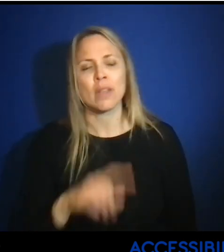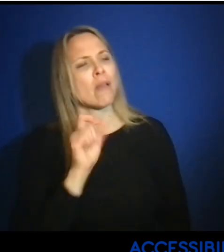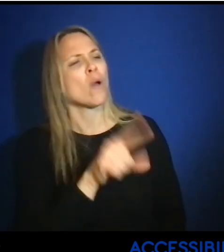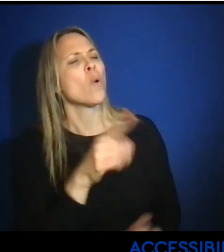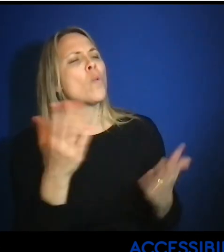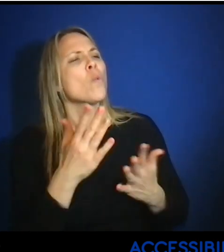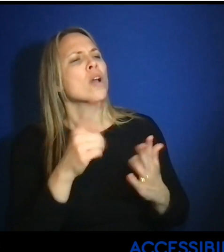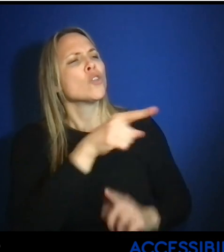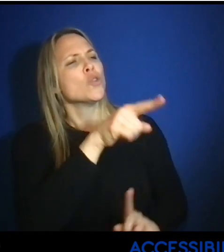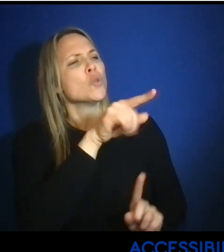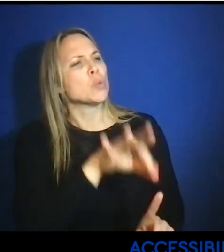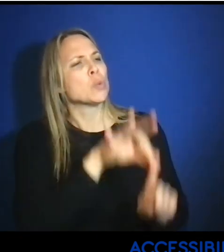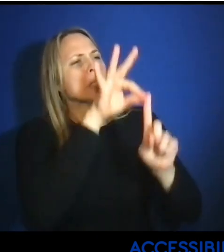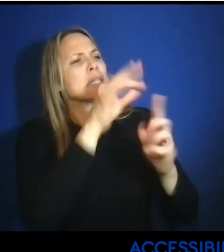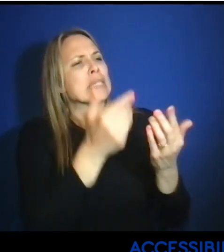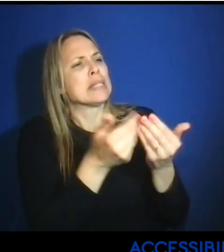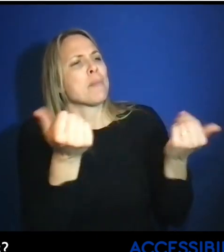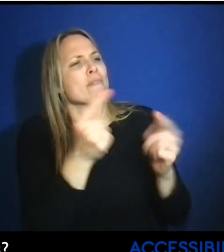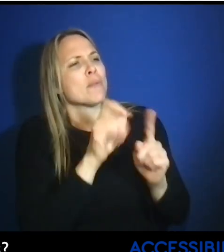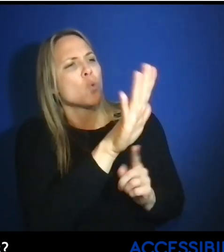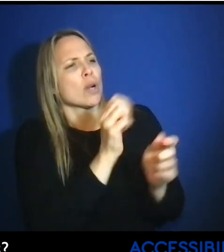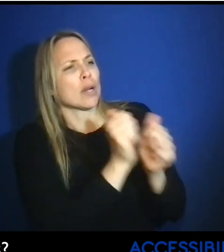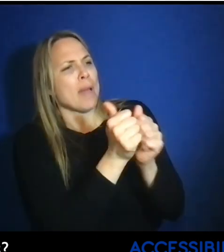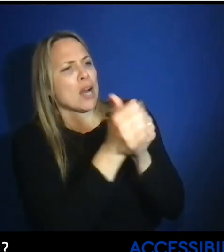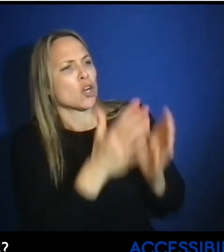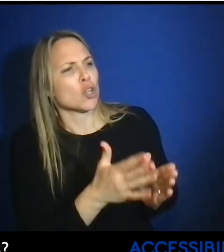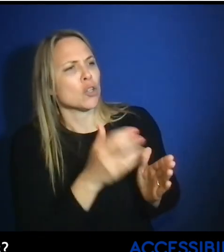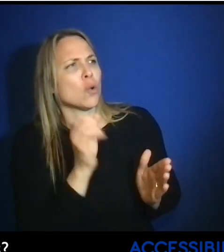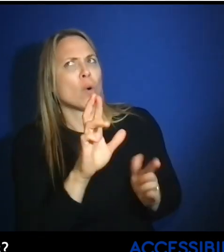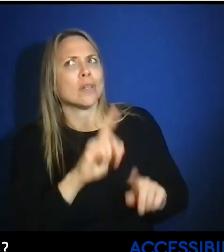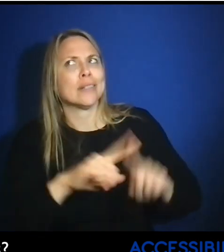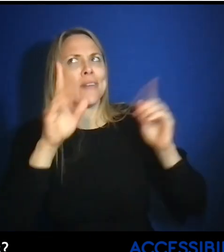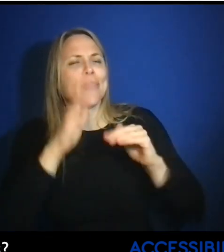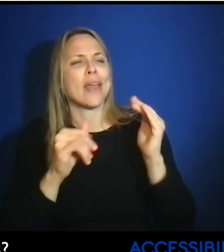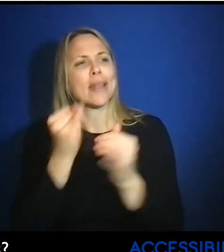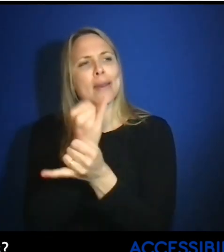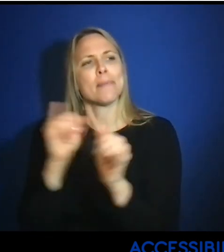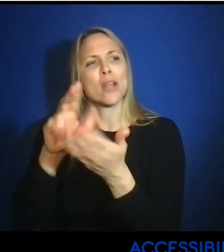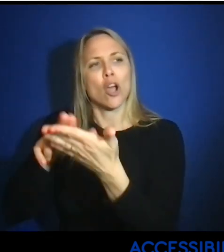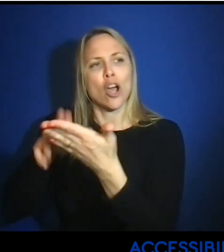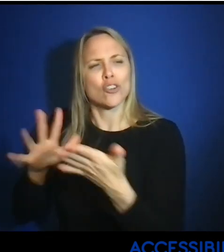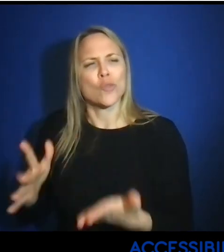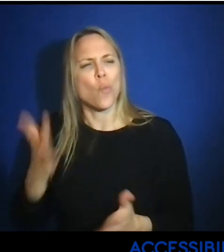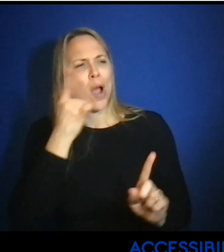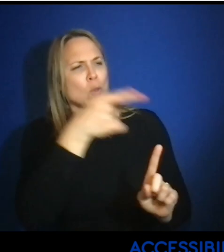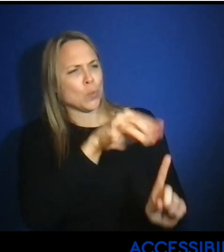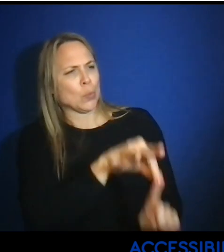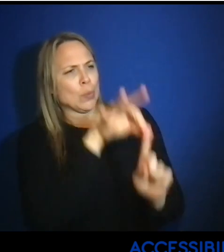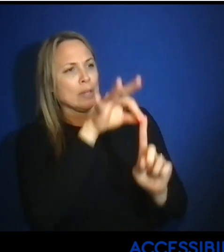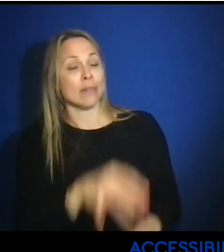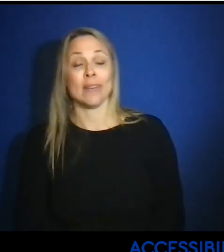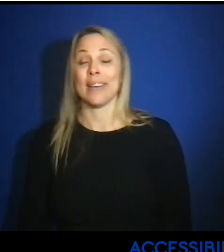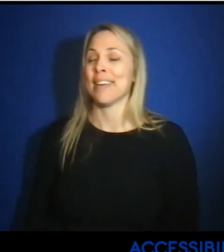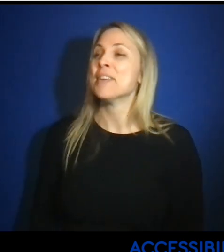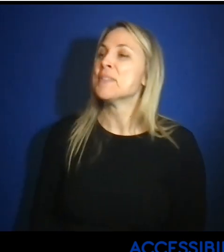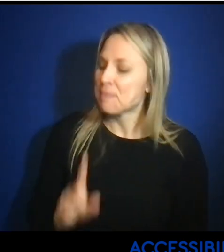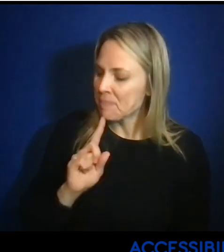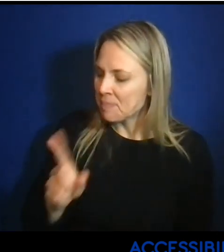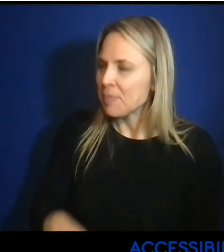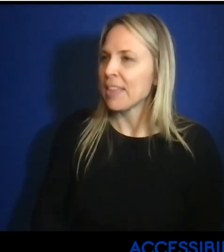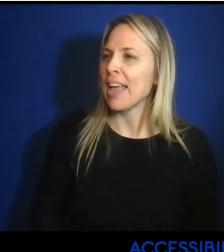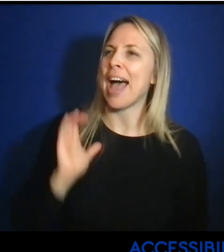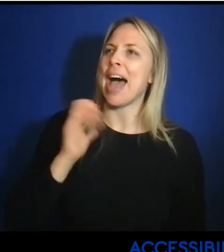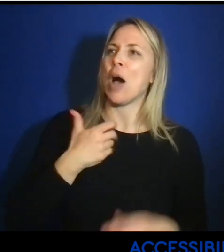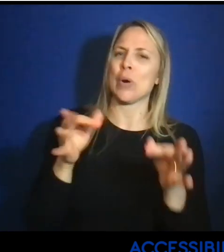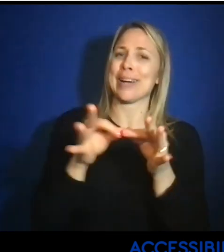apart from other competitors or even independent contractors? Sure. I think of our tagline,